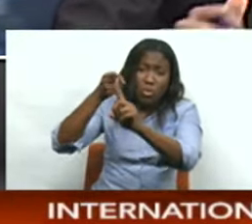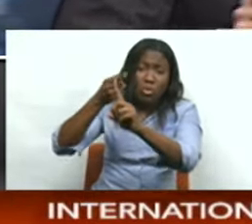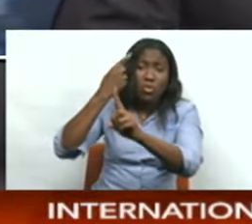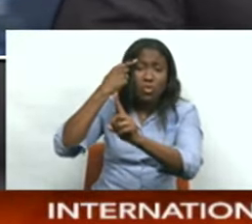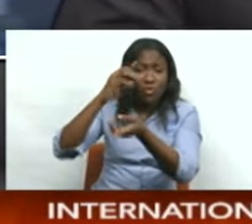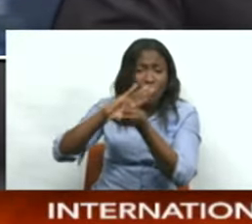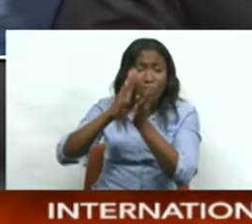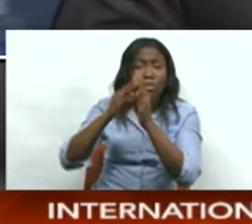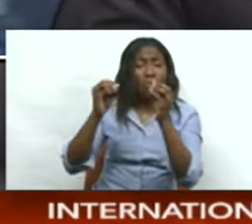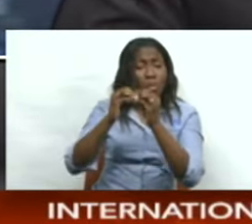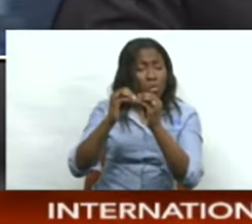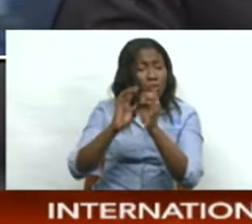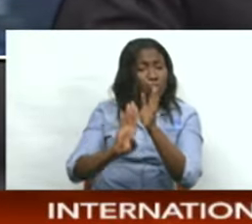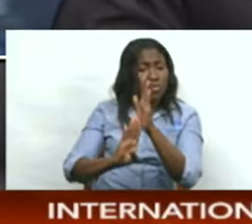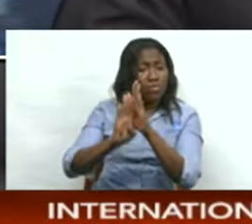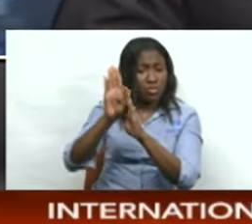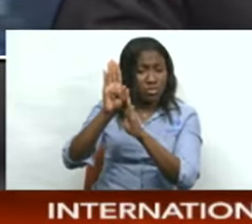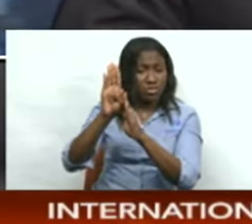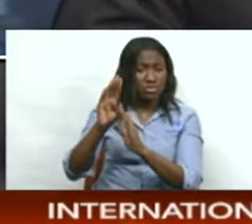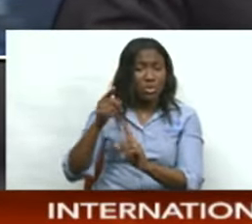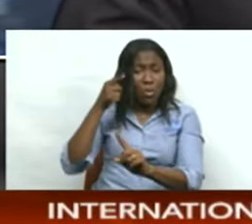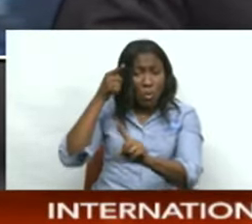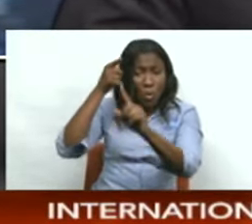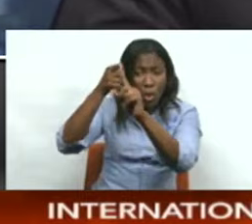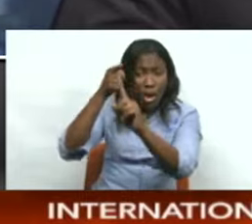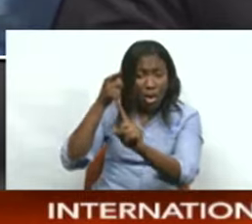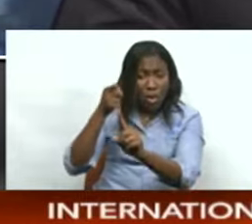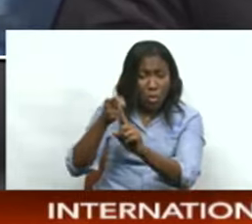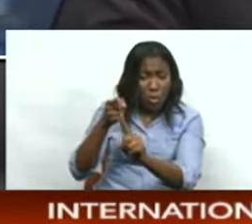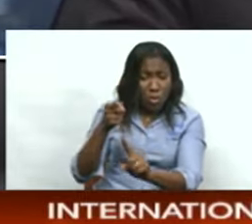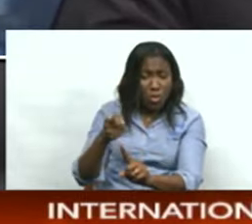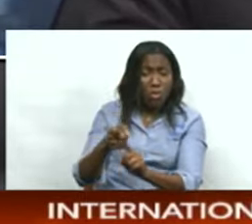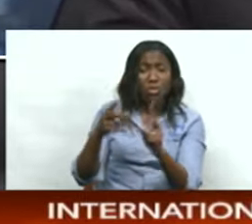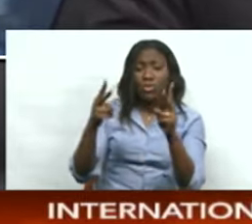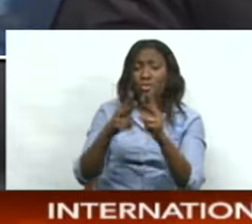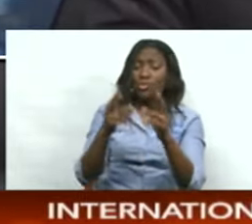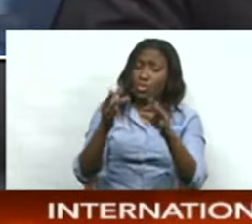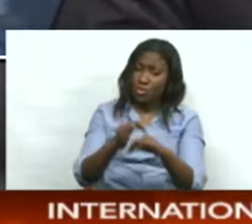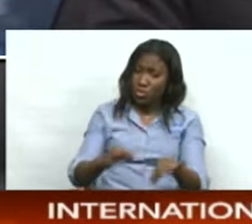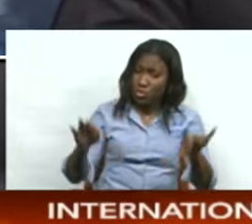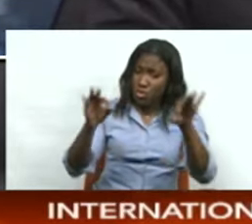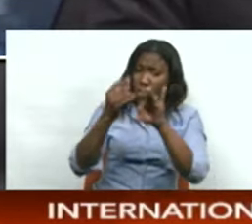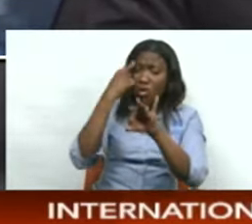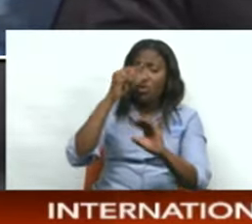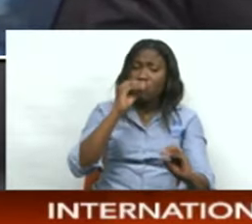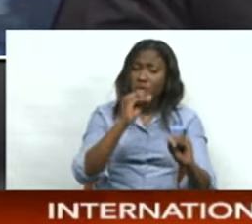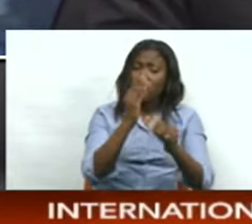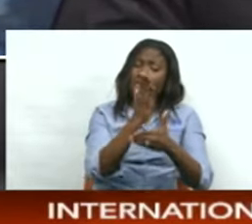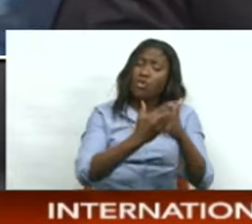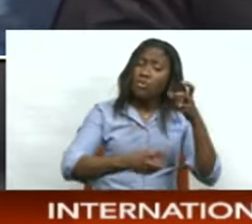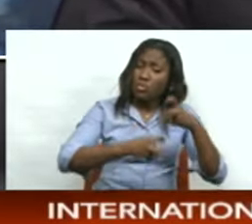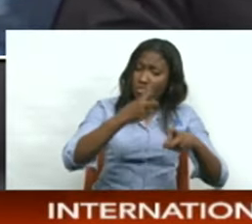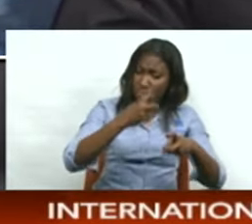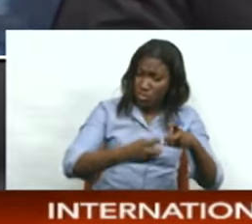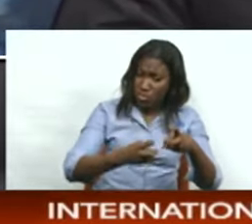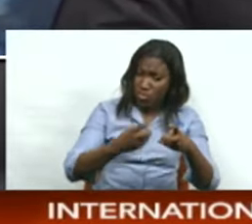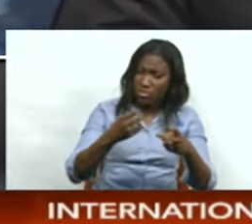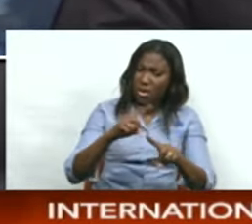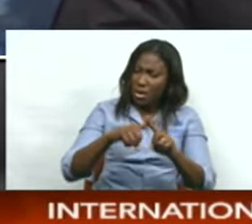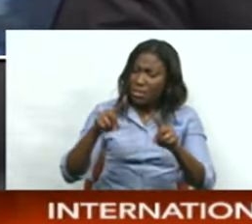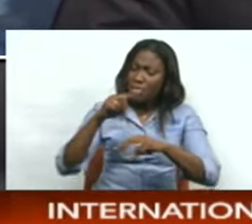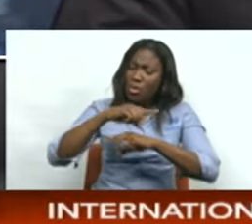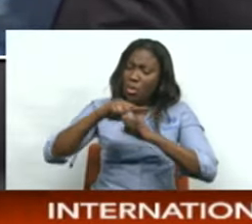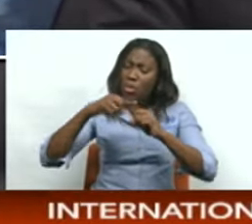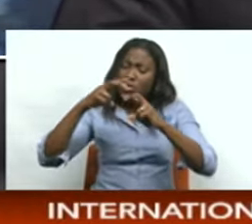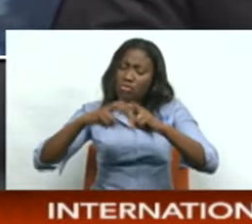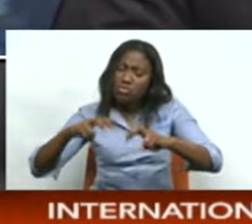The interconnected goals are considered significant in responding to a range of challenges. But as Jesse Ramdeau tells us in this report, while this